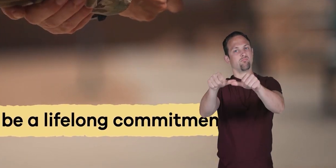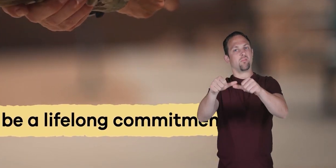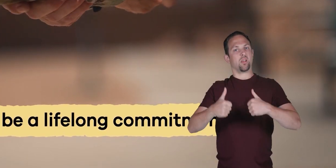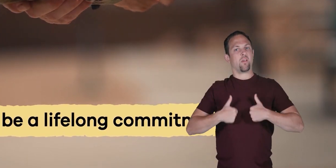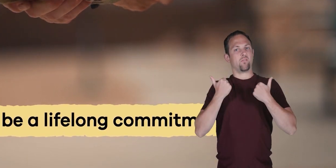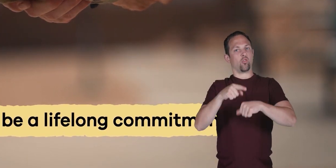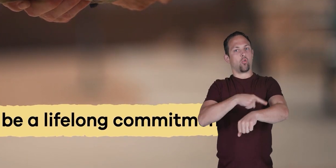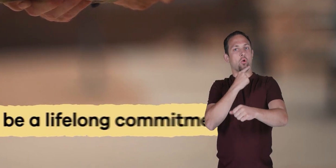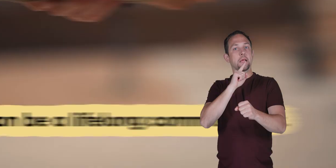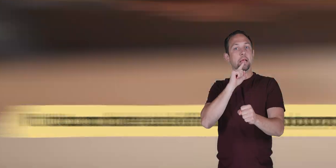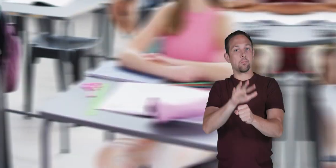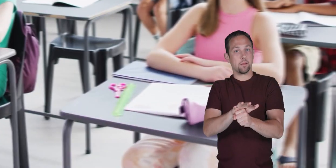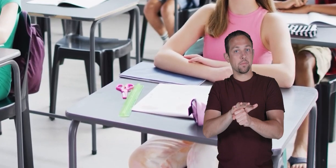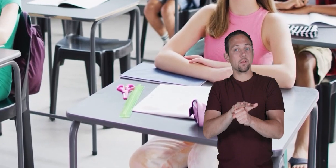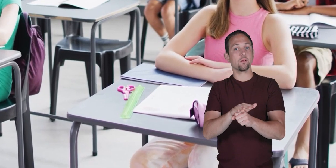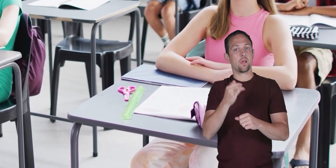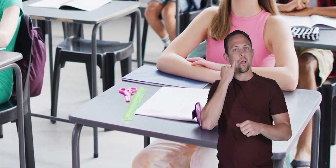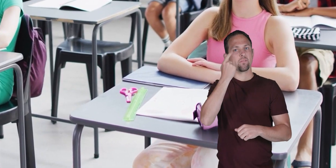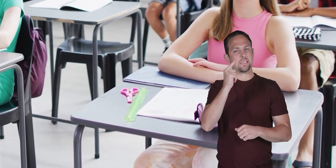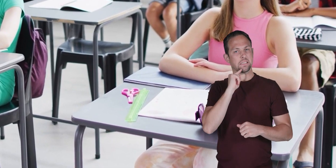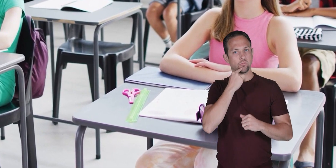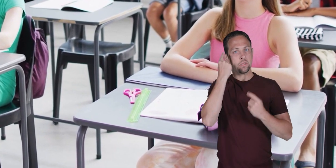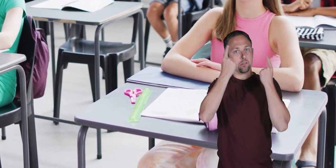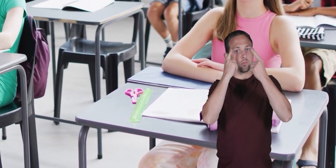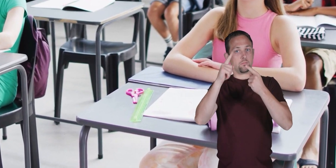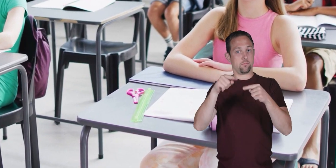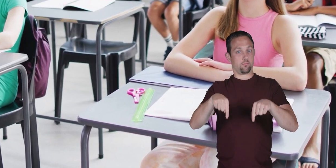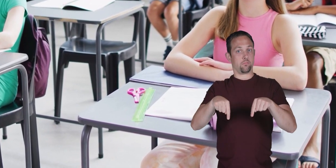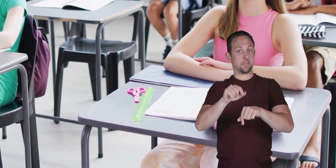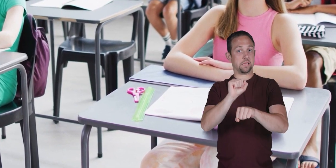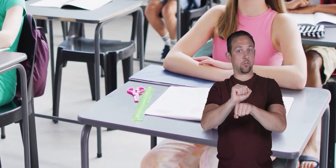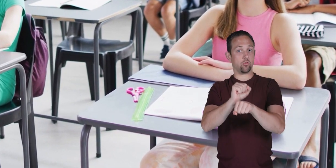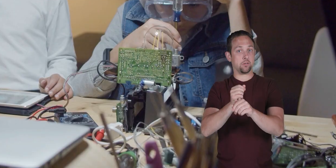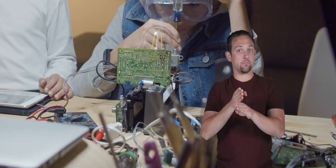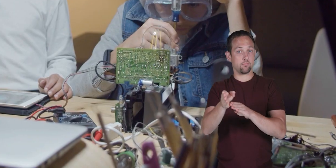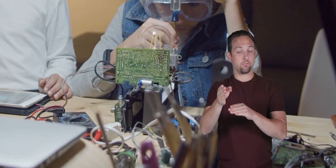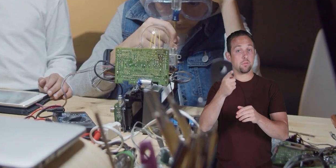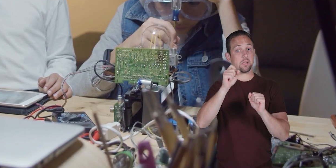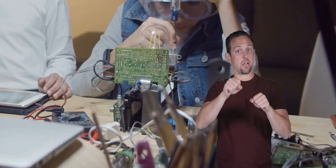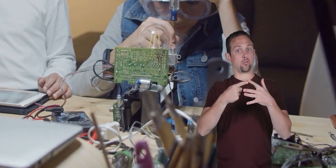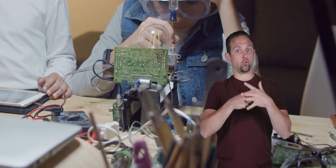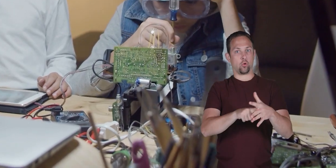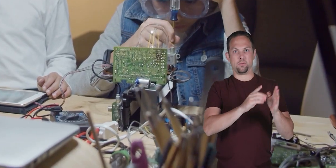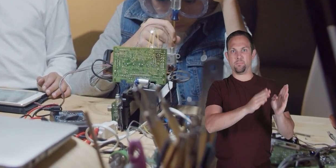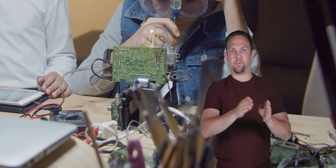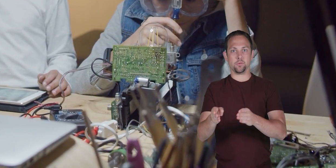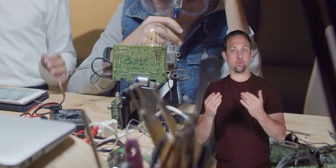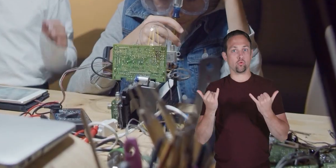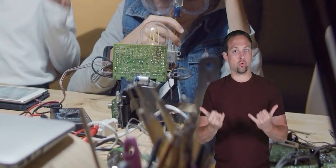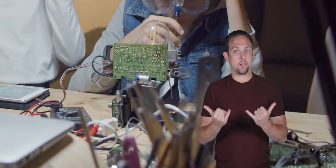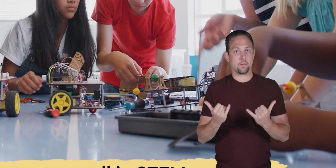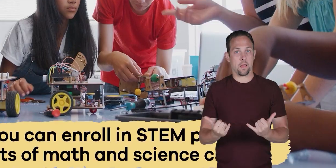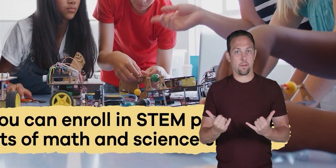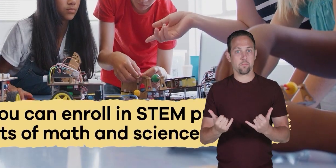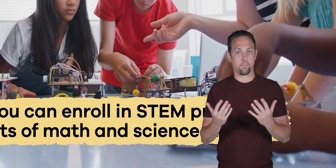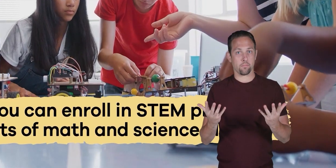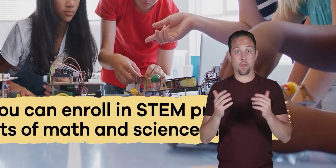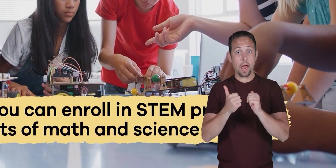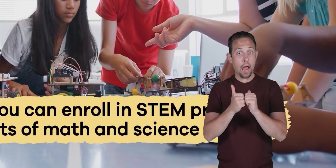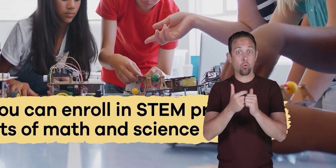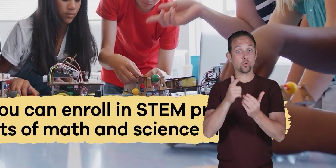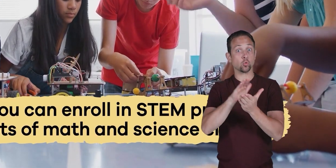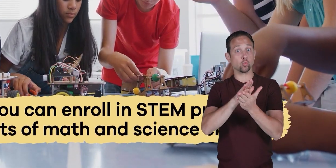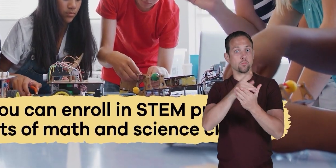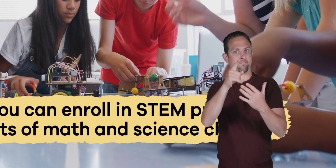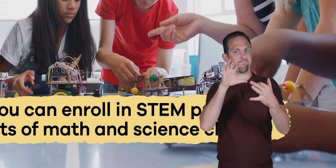lifelong commitment if you are seriously considering this career you can start preparing today at school